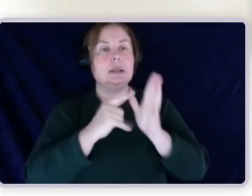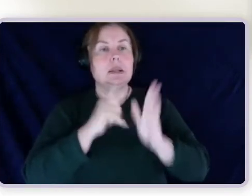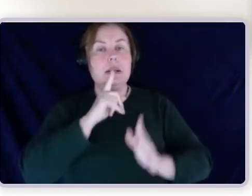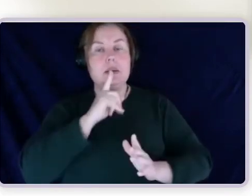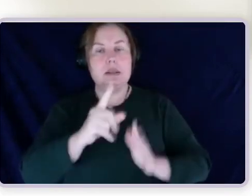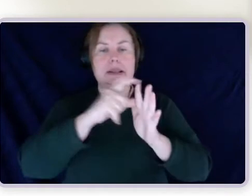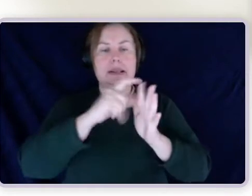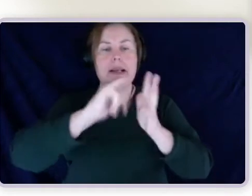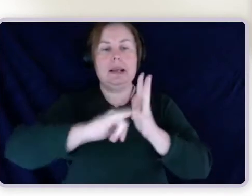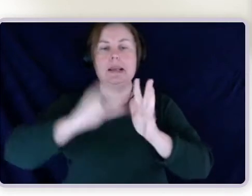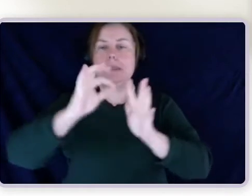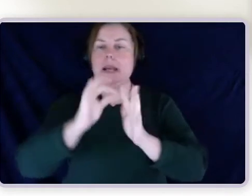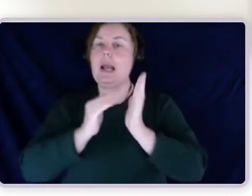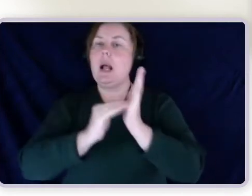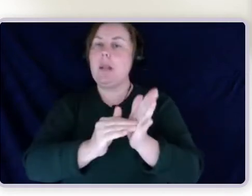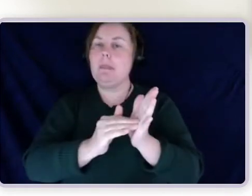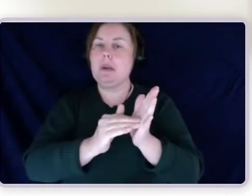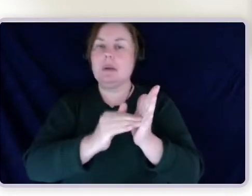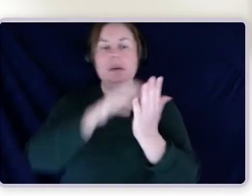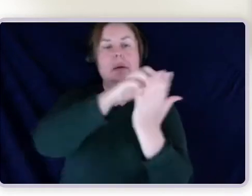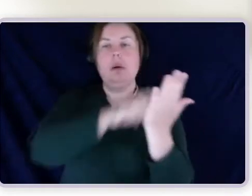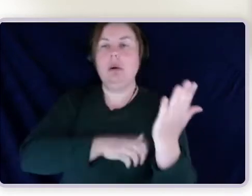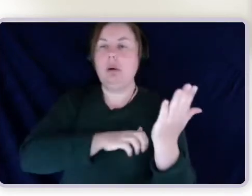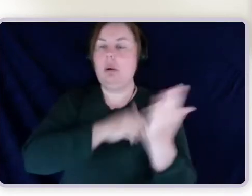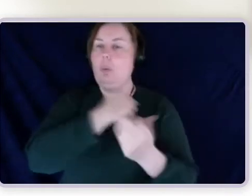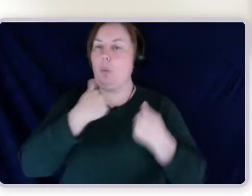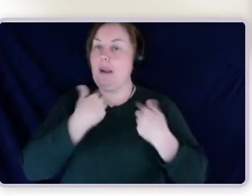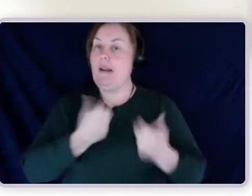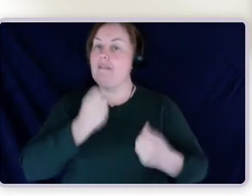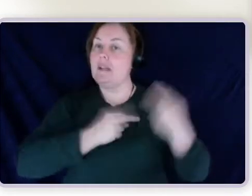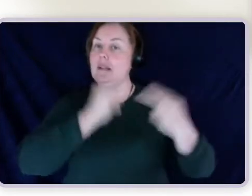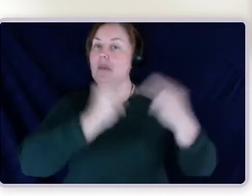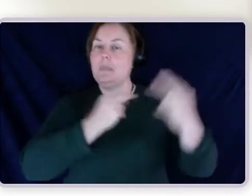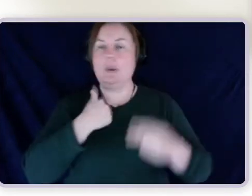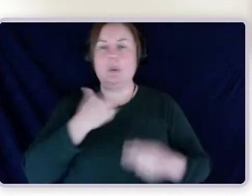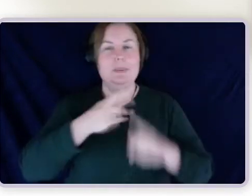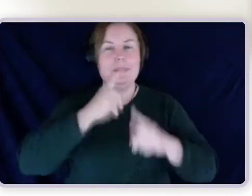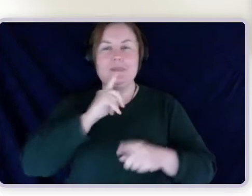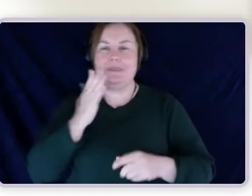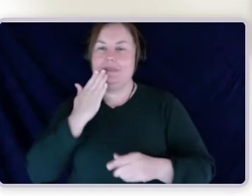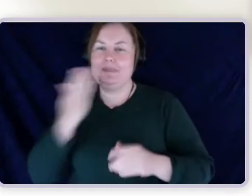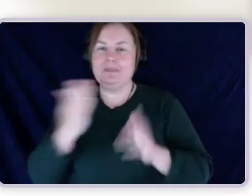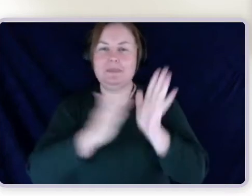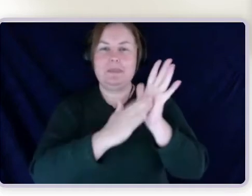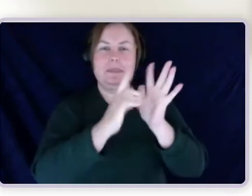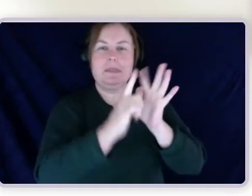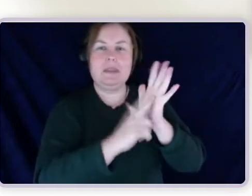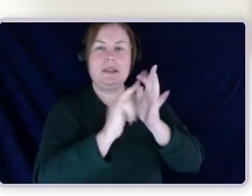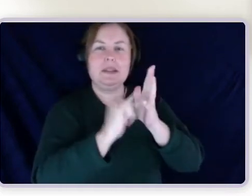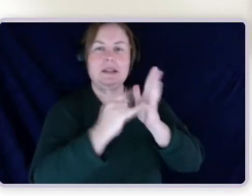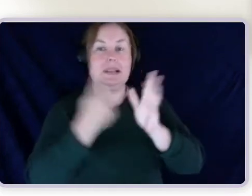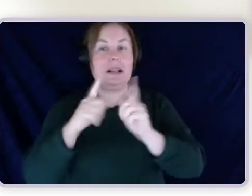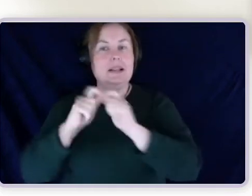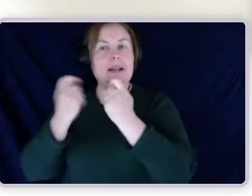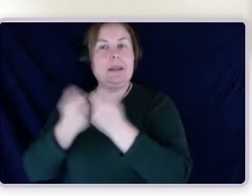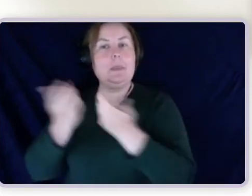Just quickly, I would like to say thank you to Melissa and the team at Dharu for making today possible. I would also just